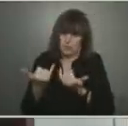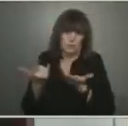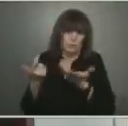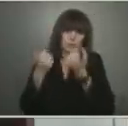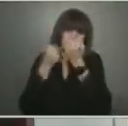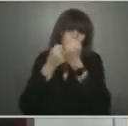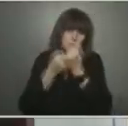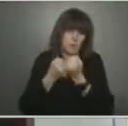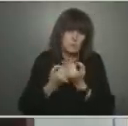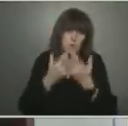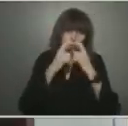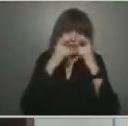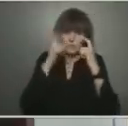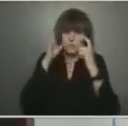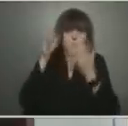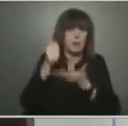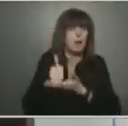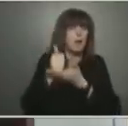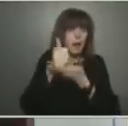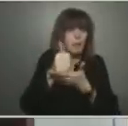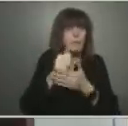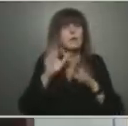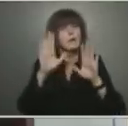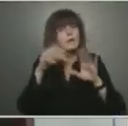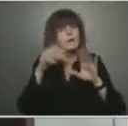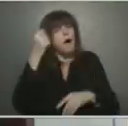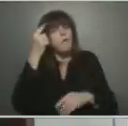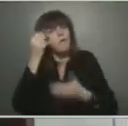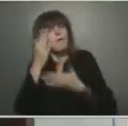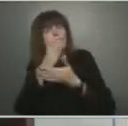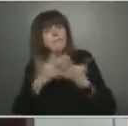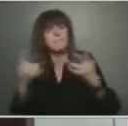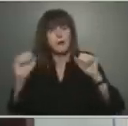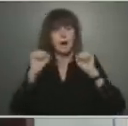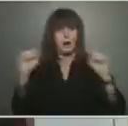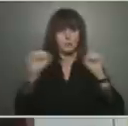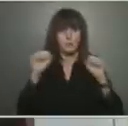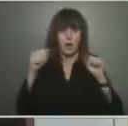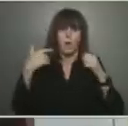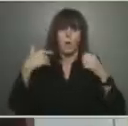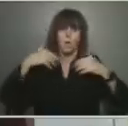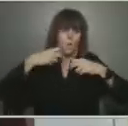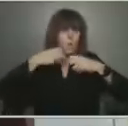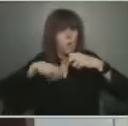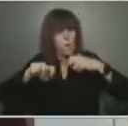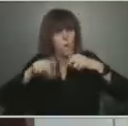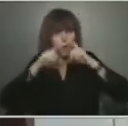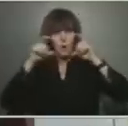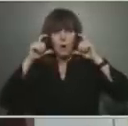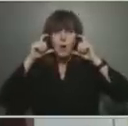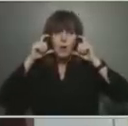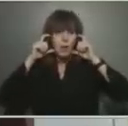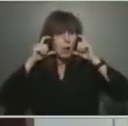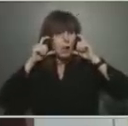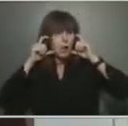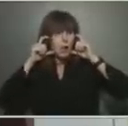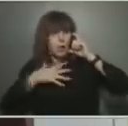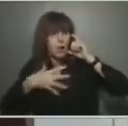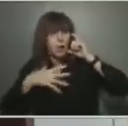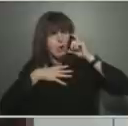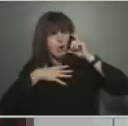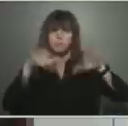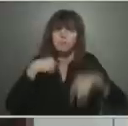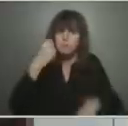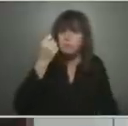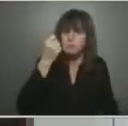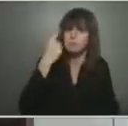I can understand in certain elements of exercise, it may be difficult to maintain masking, but I would support a